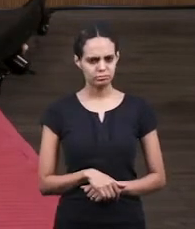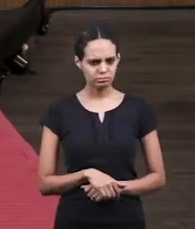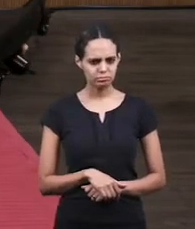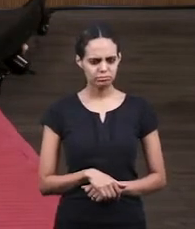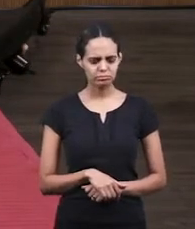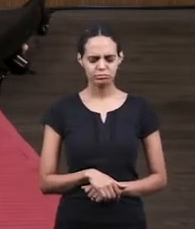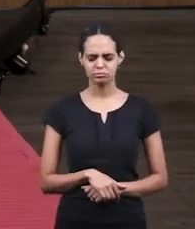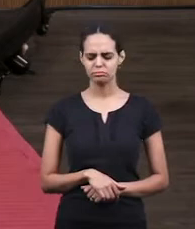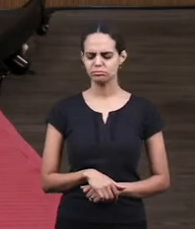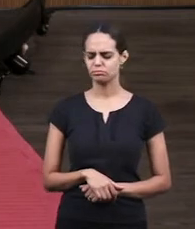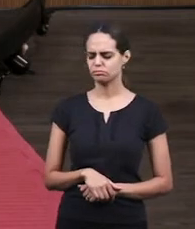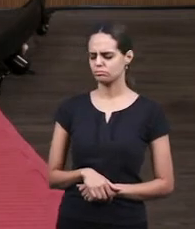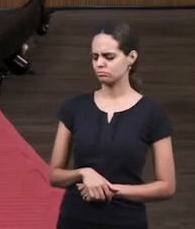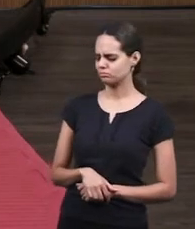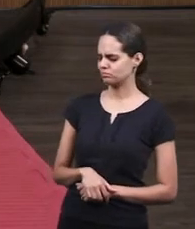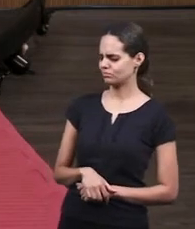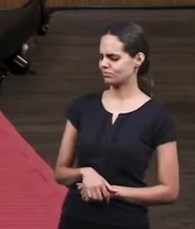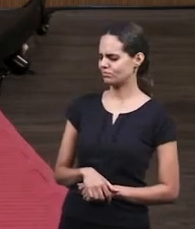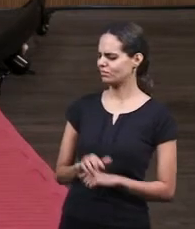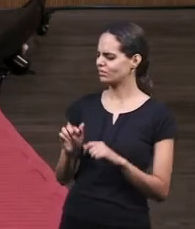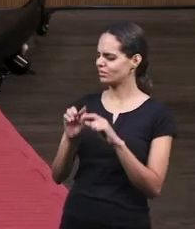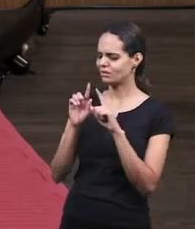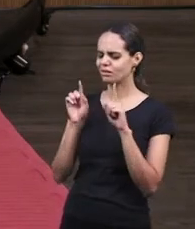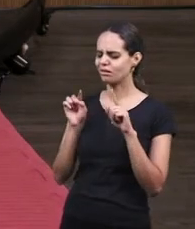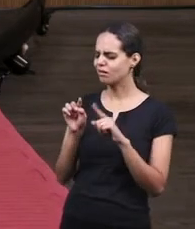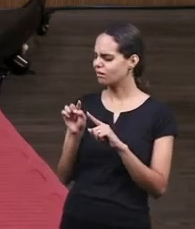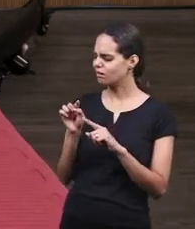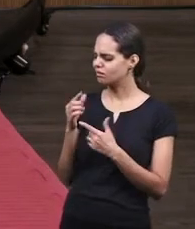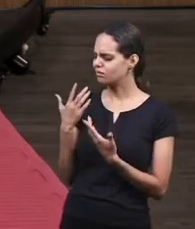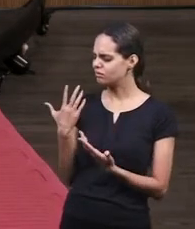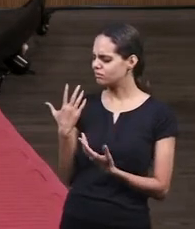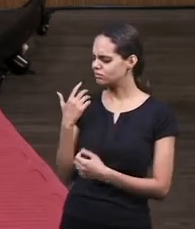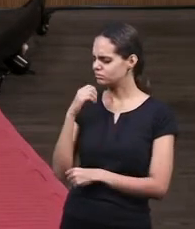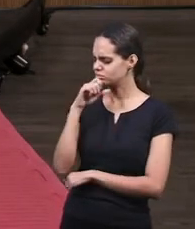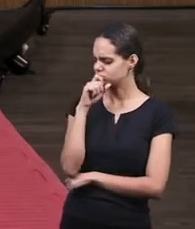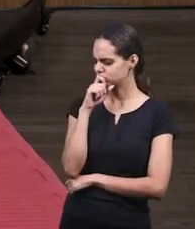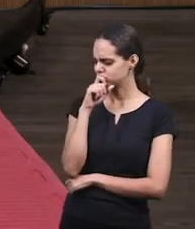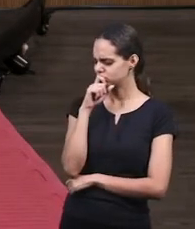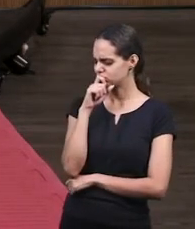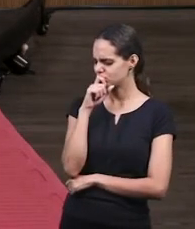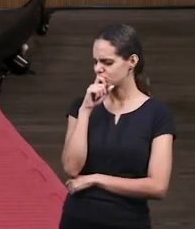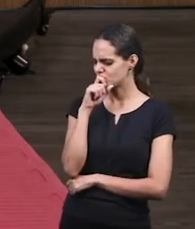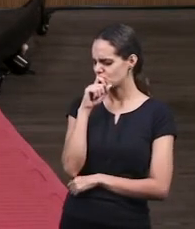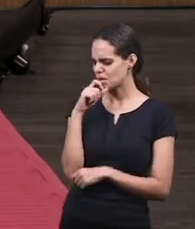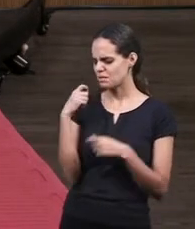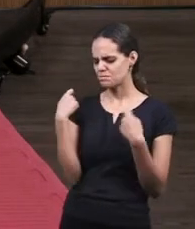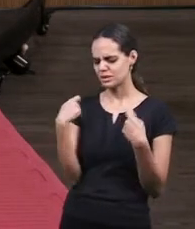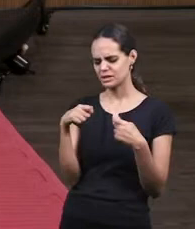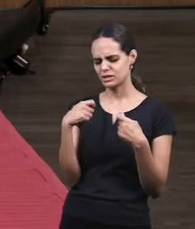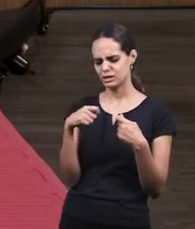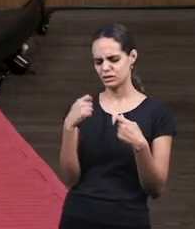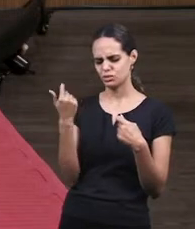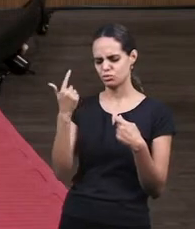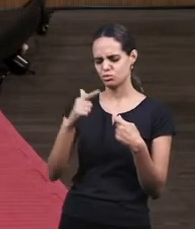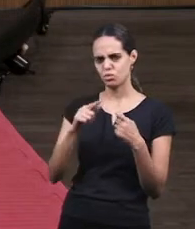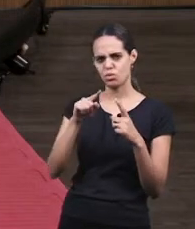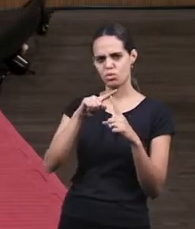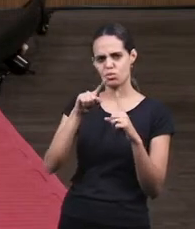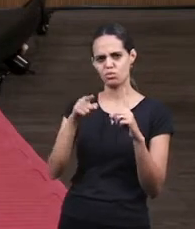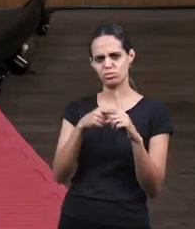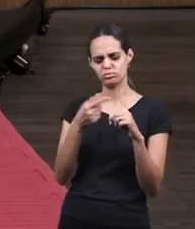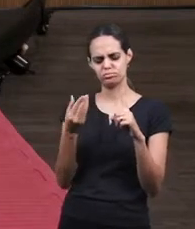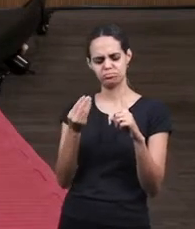when nicodemus heard this he thought do i have to go back into the my mom's belly